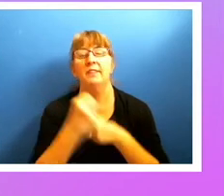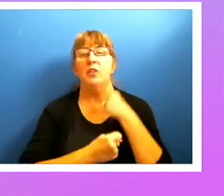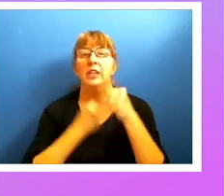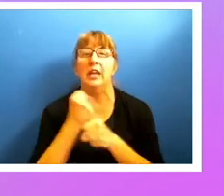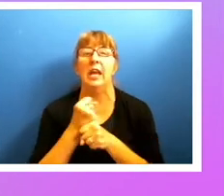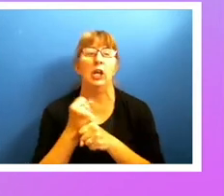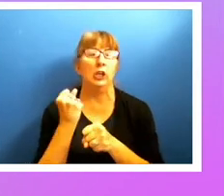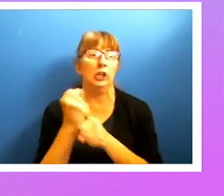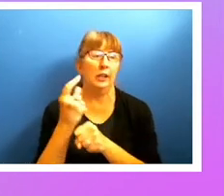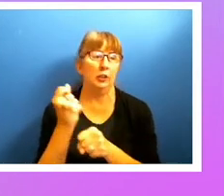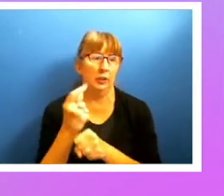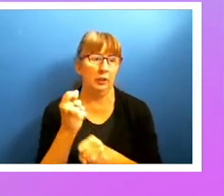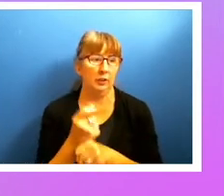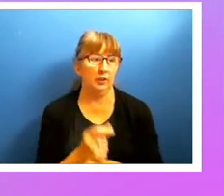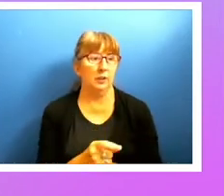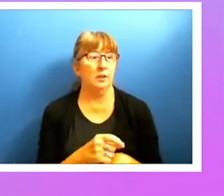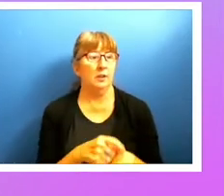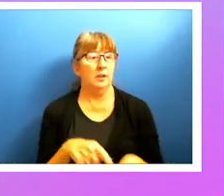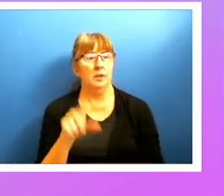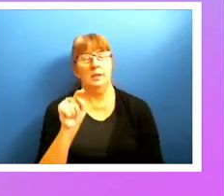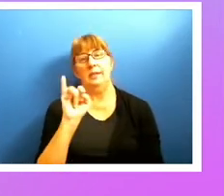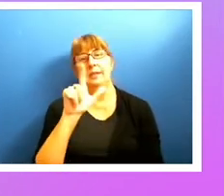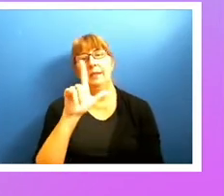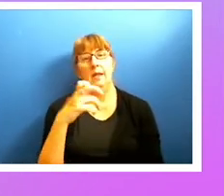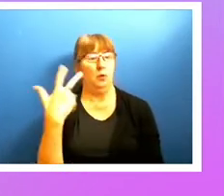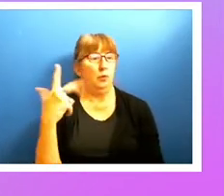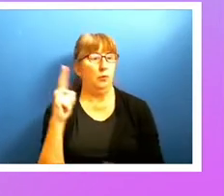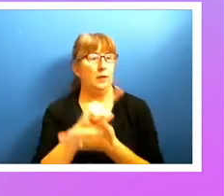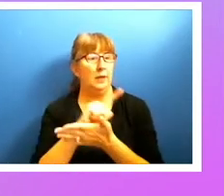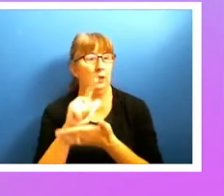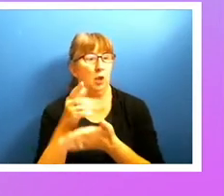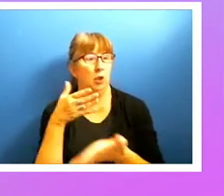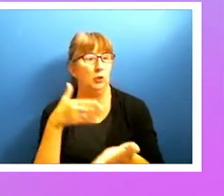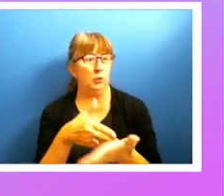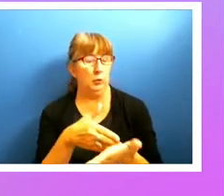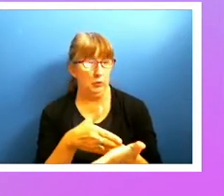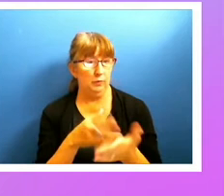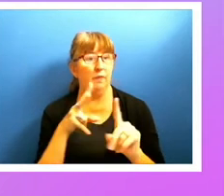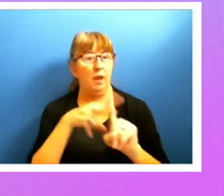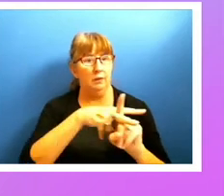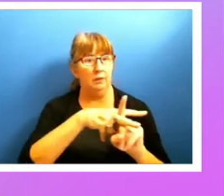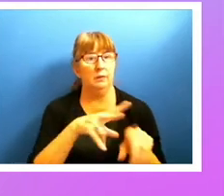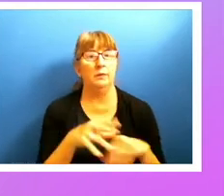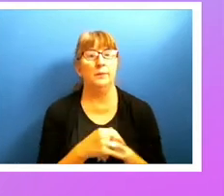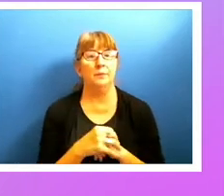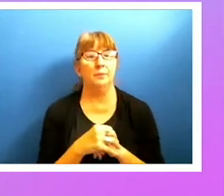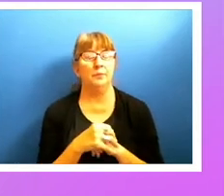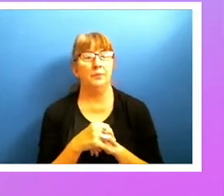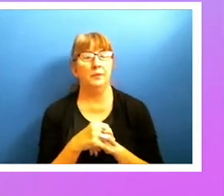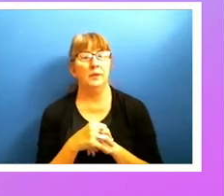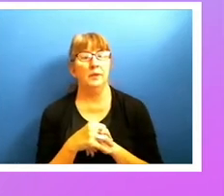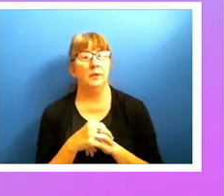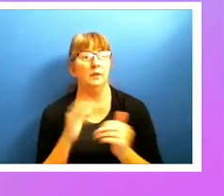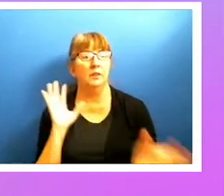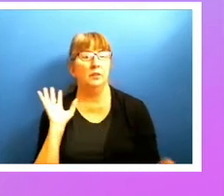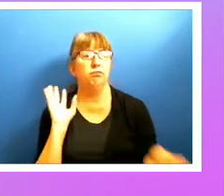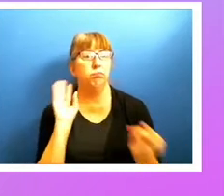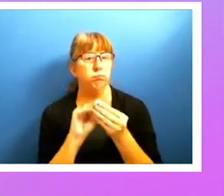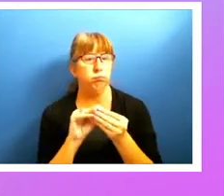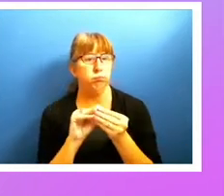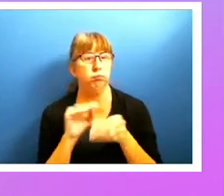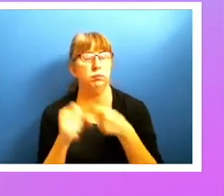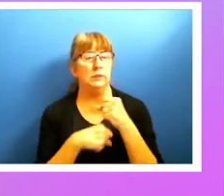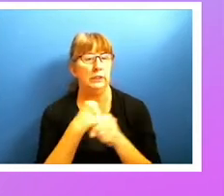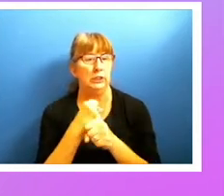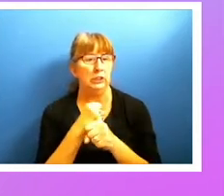Title III lawsuits filed, number of them, all basis. So this is both physical and digital accommodation. But you can see in 2013,